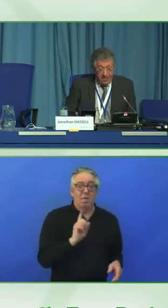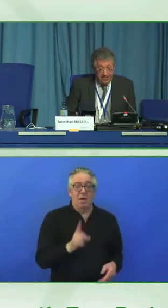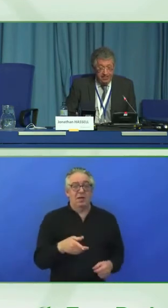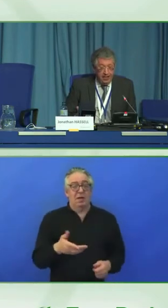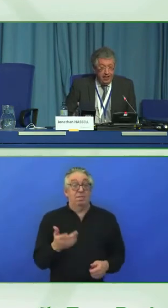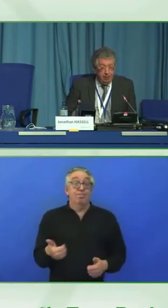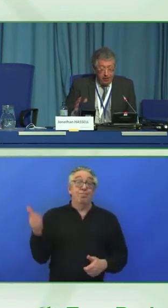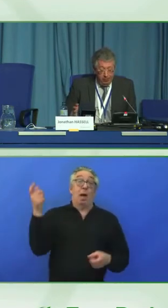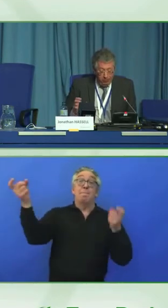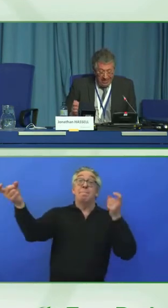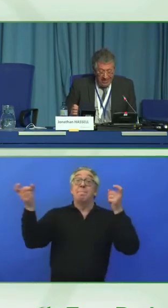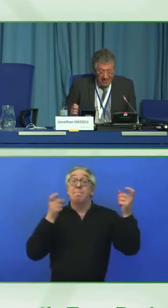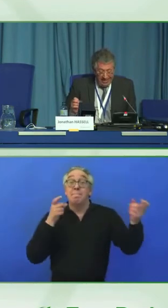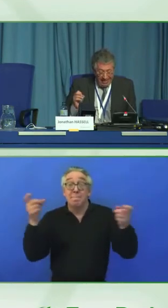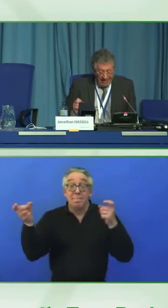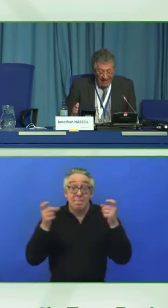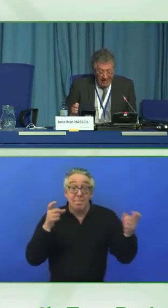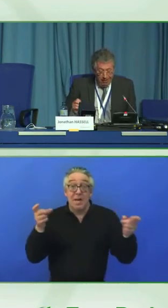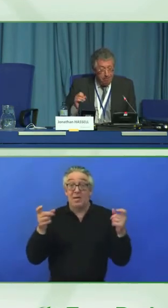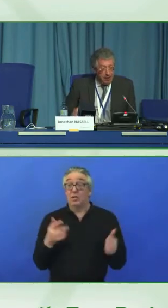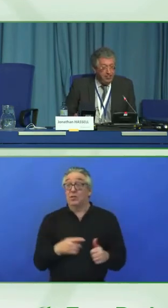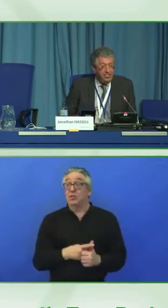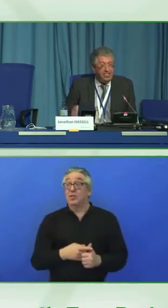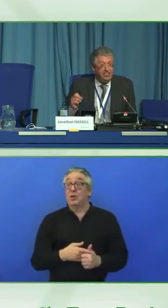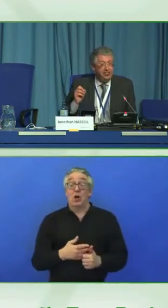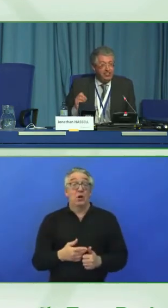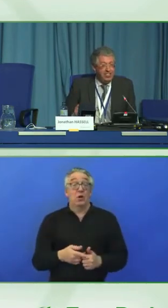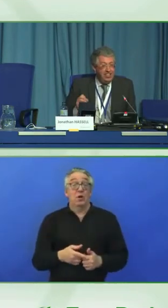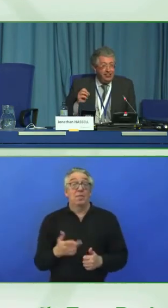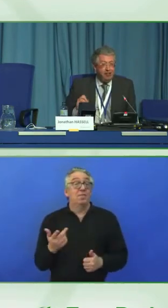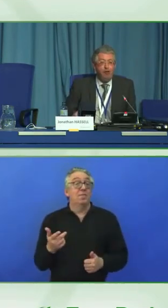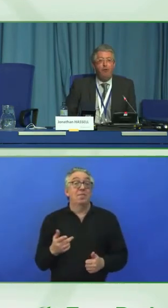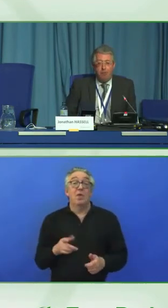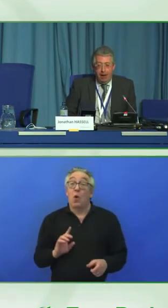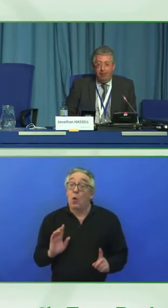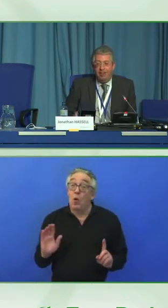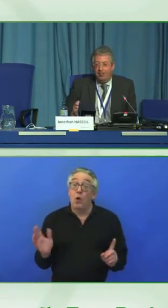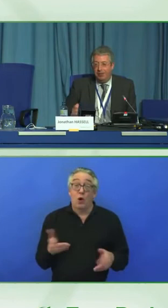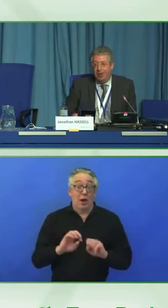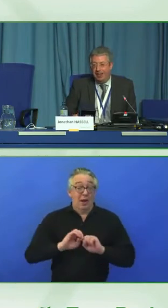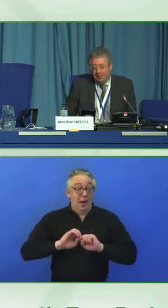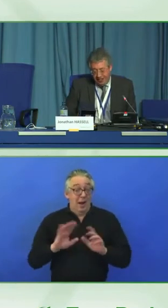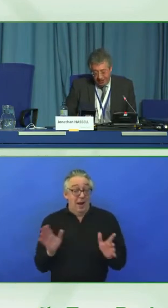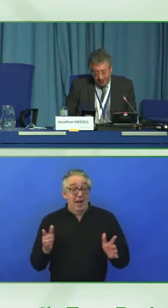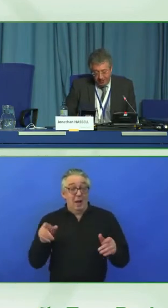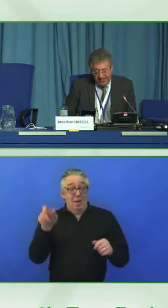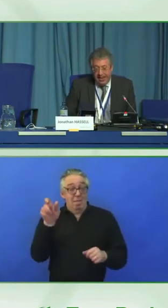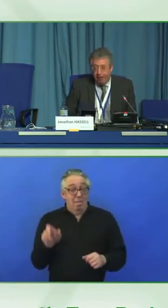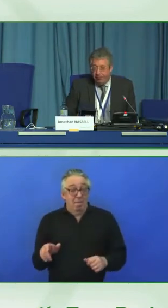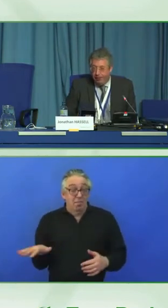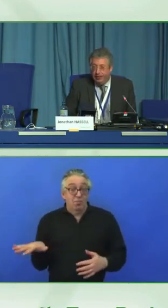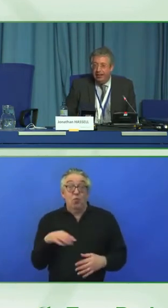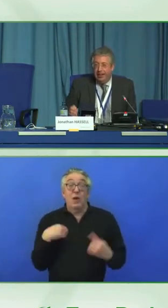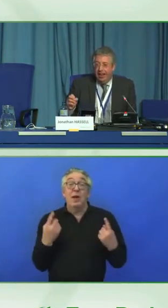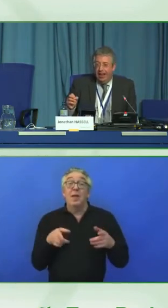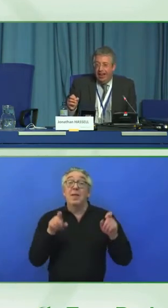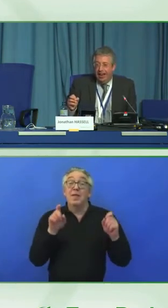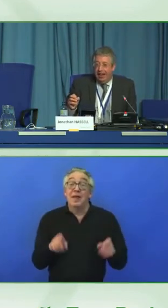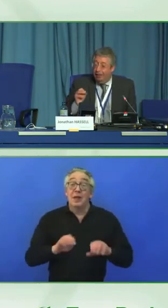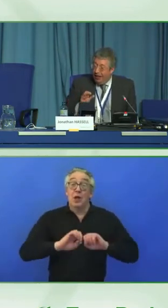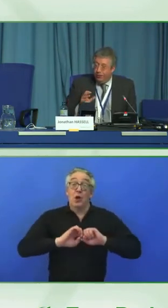for success. People need a clear, budgeted, strategic roadmap to make accessibility happen.